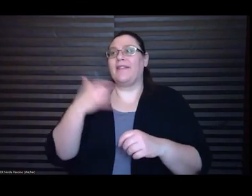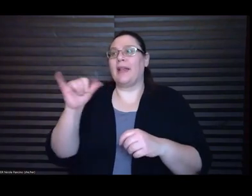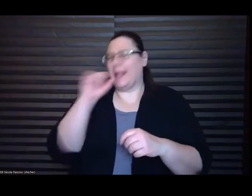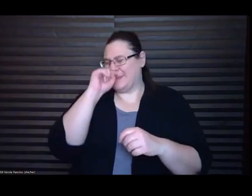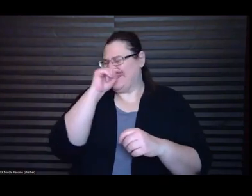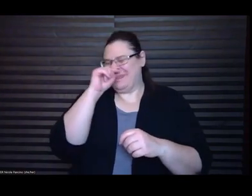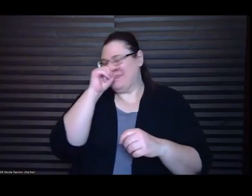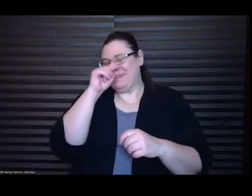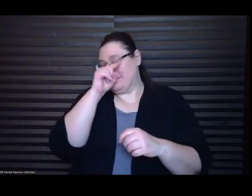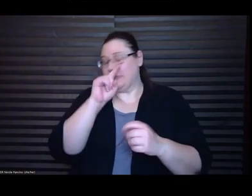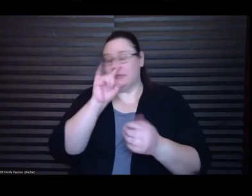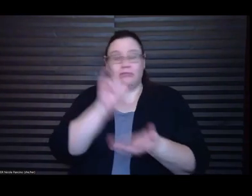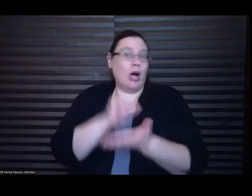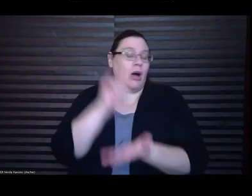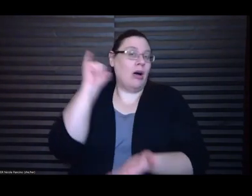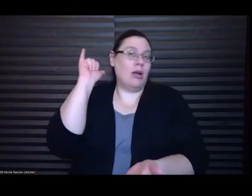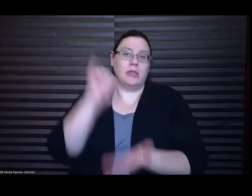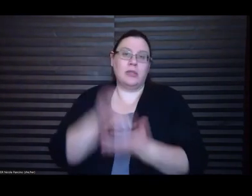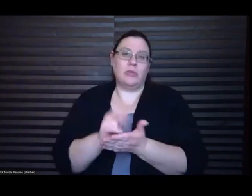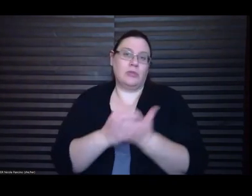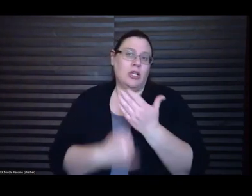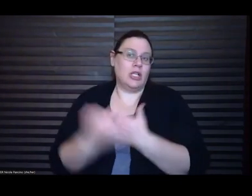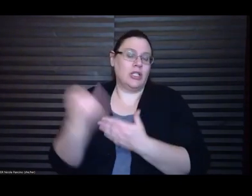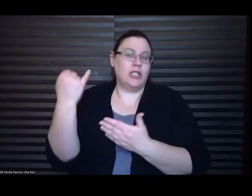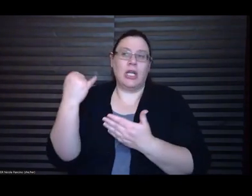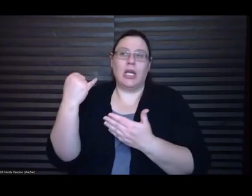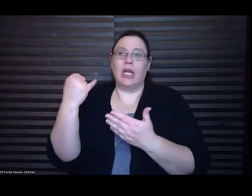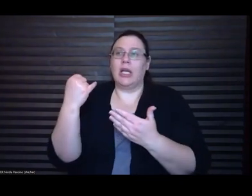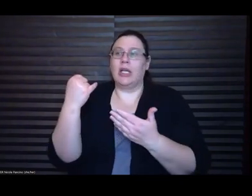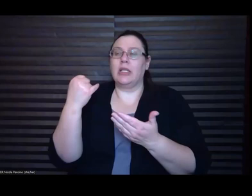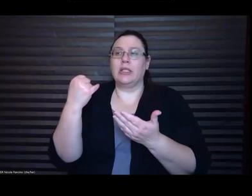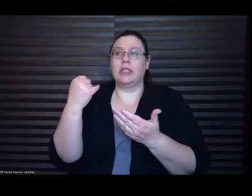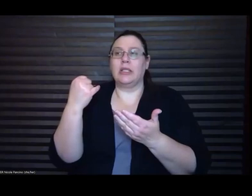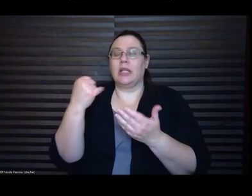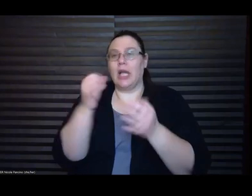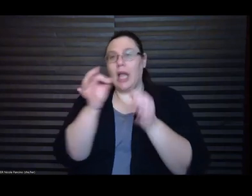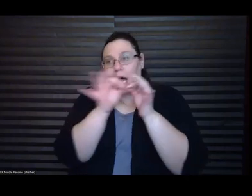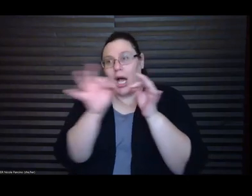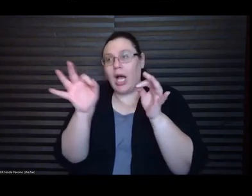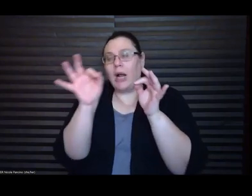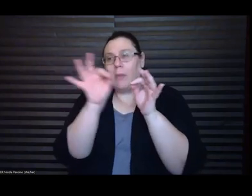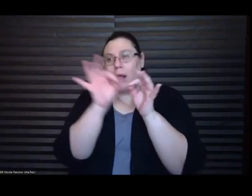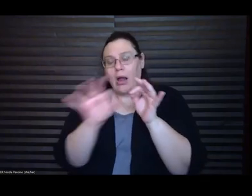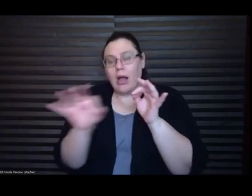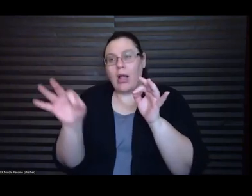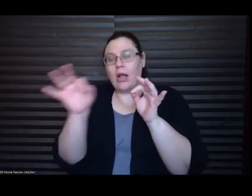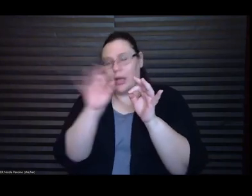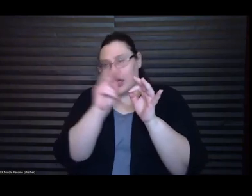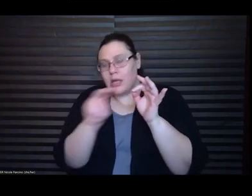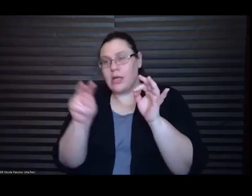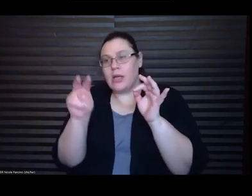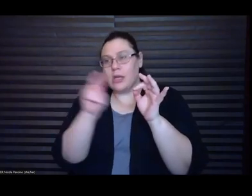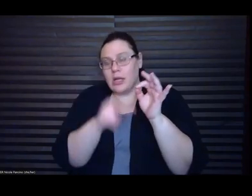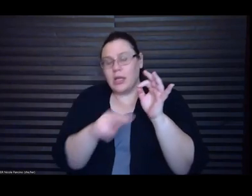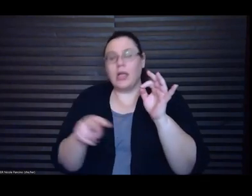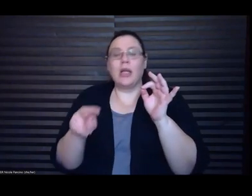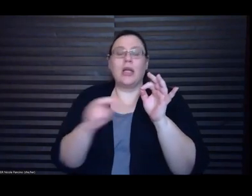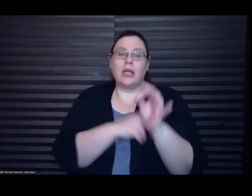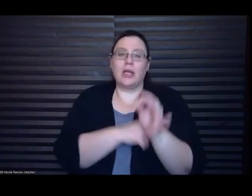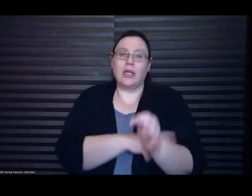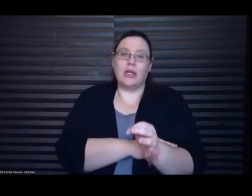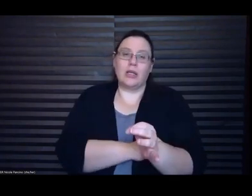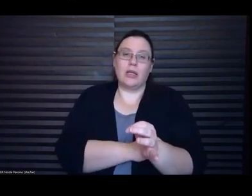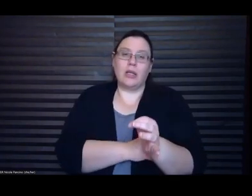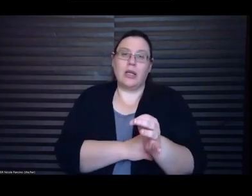going through line by line um but I I I am grateful that I had that sort of level